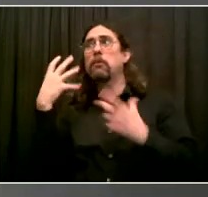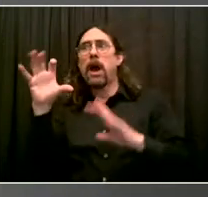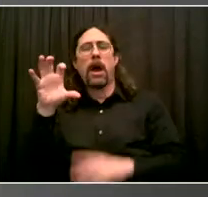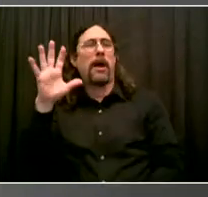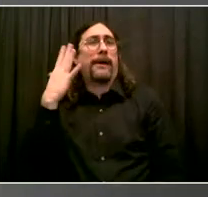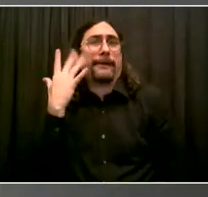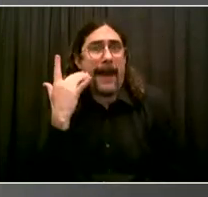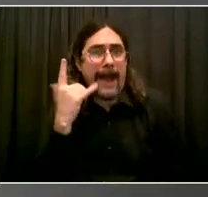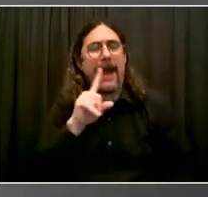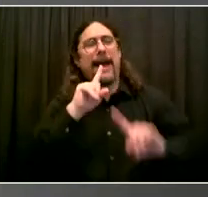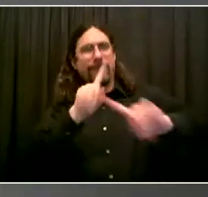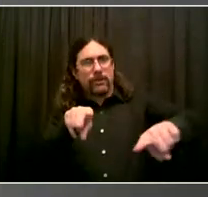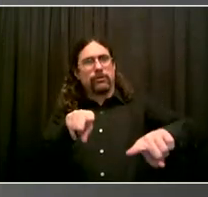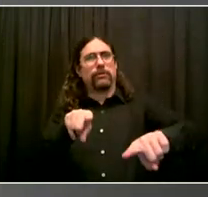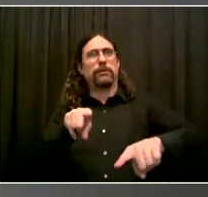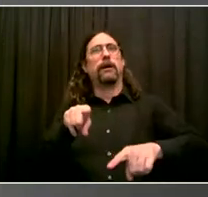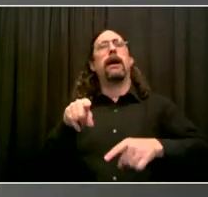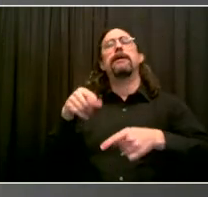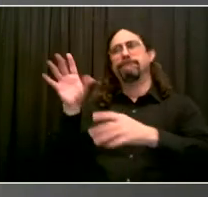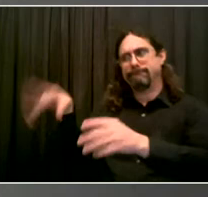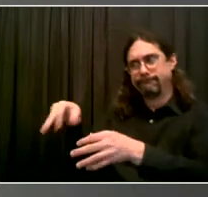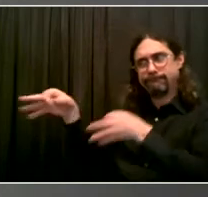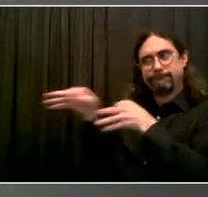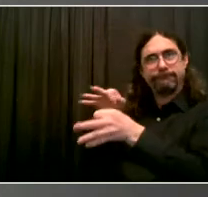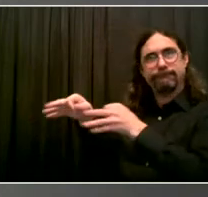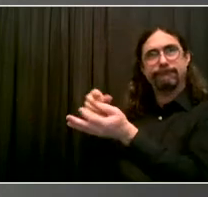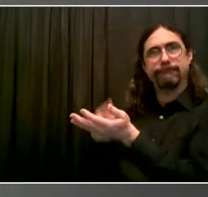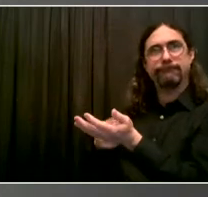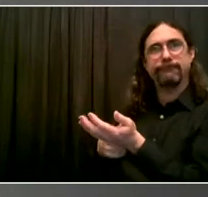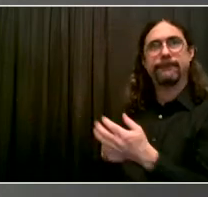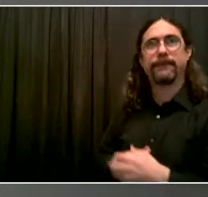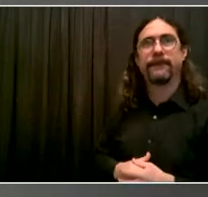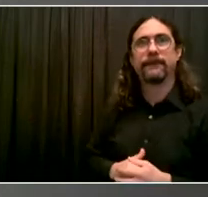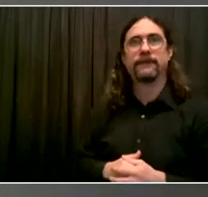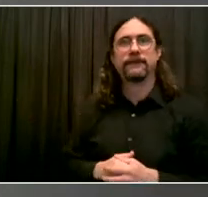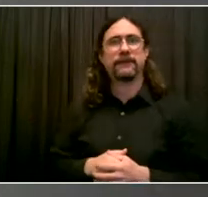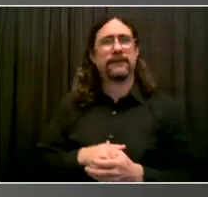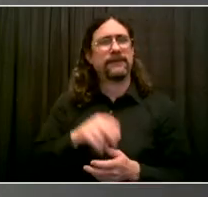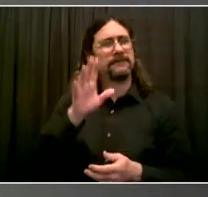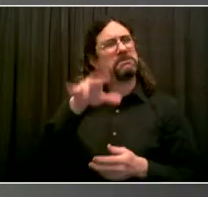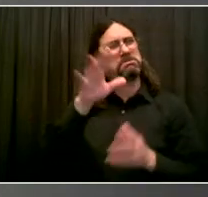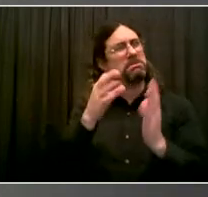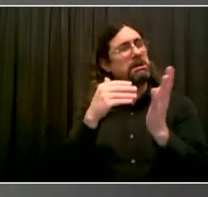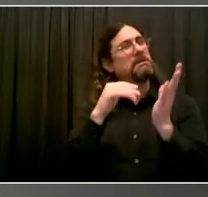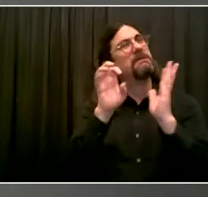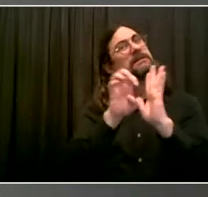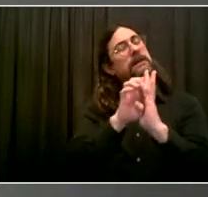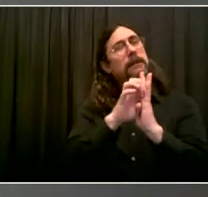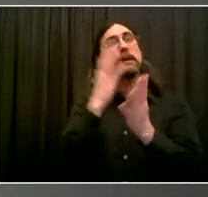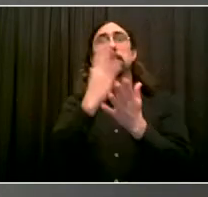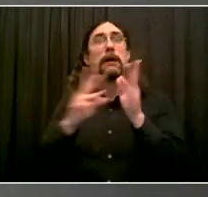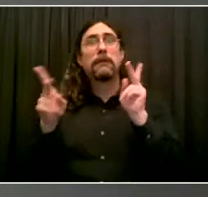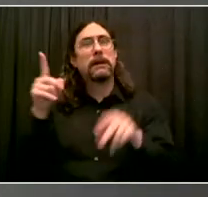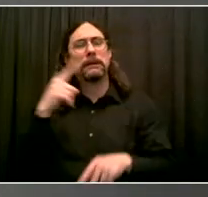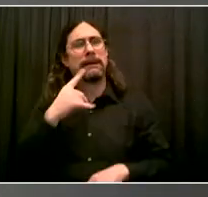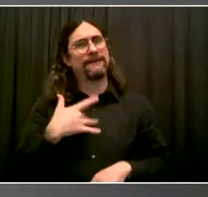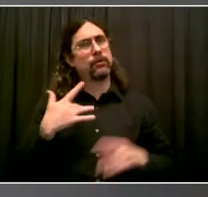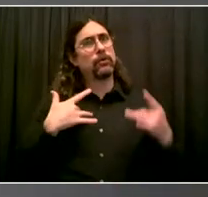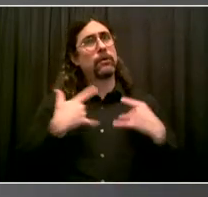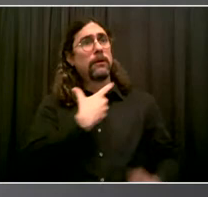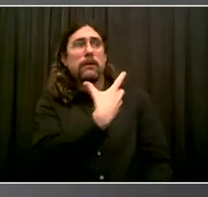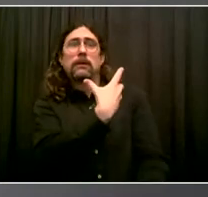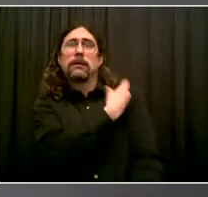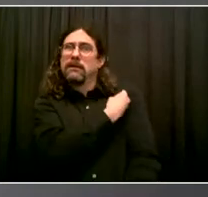their family would be safer if they're vaccinated. And I find that if as a doctor, I'm giving them that recommendation,